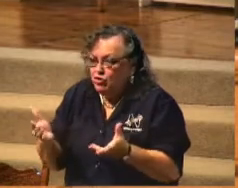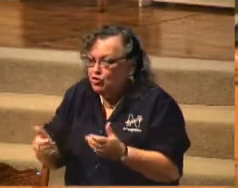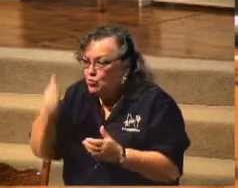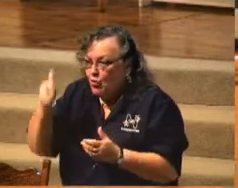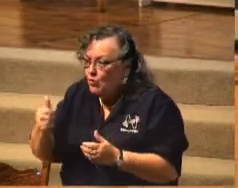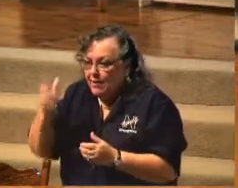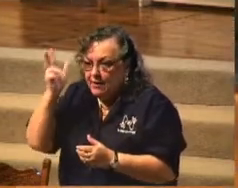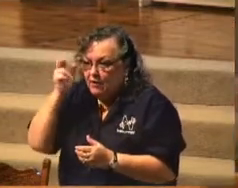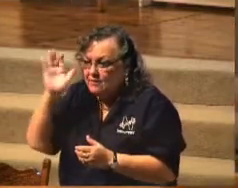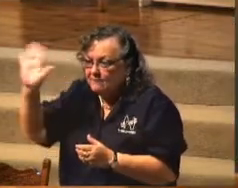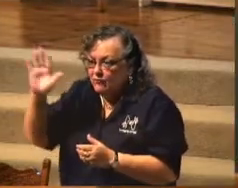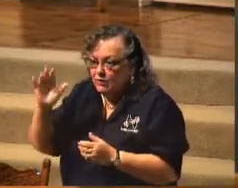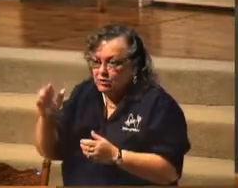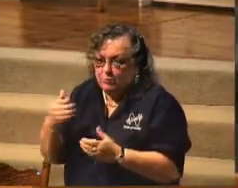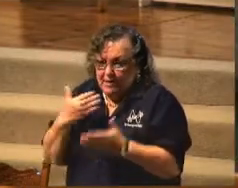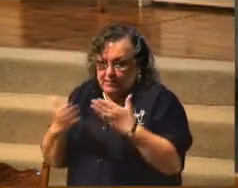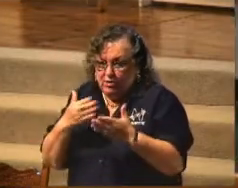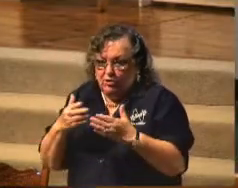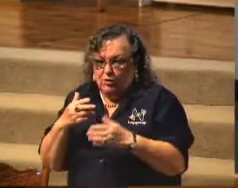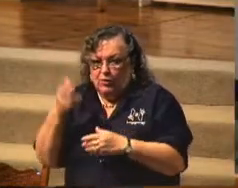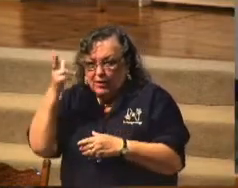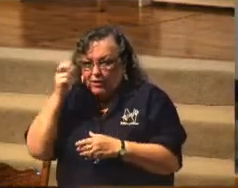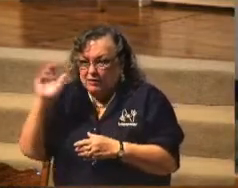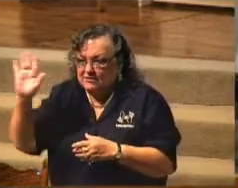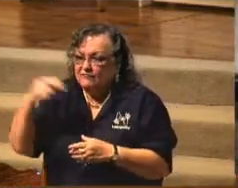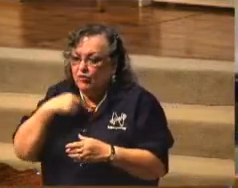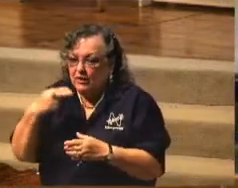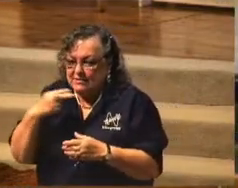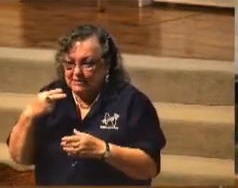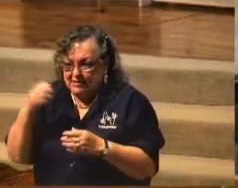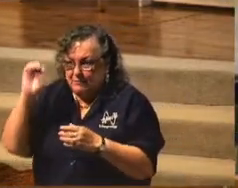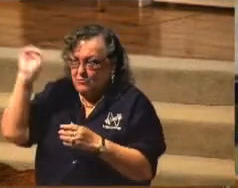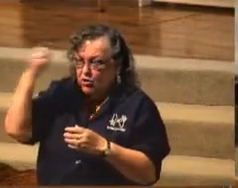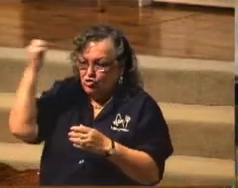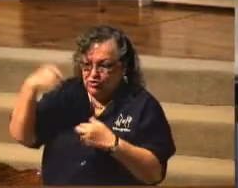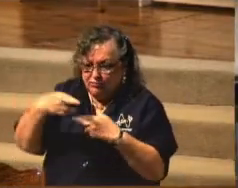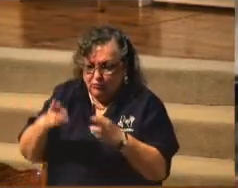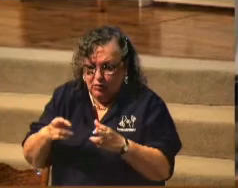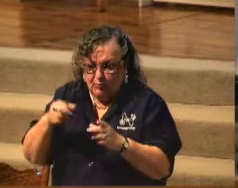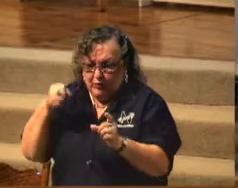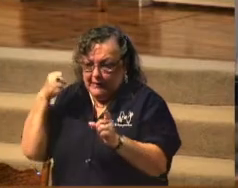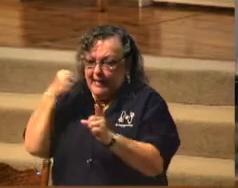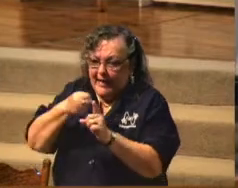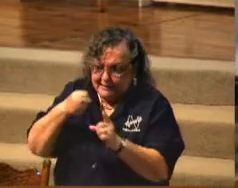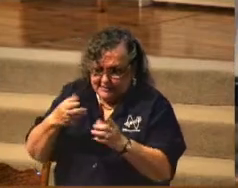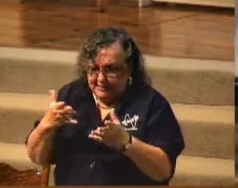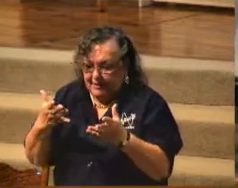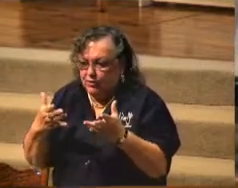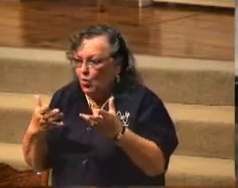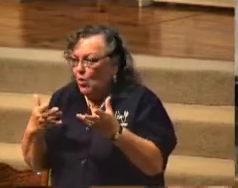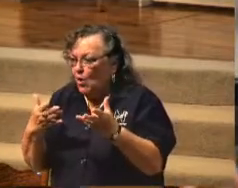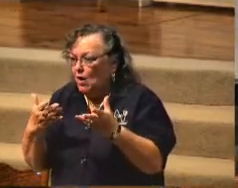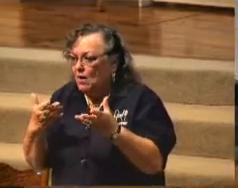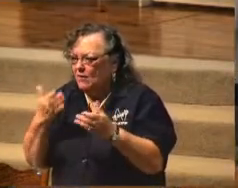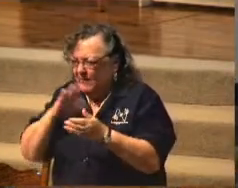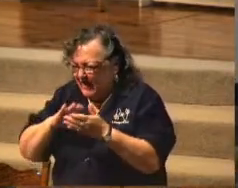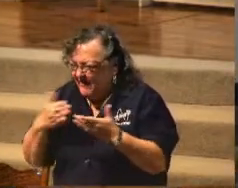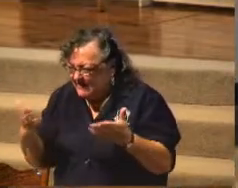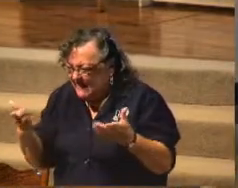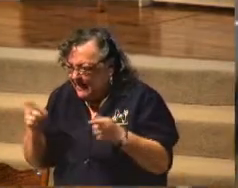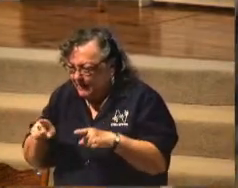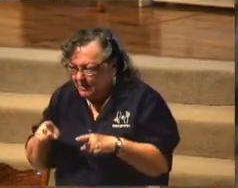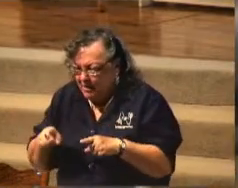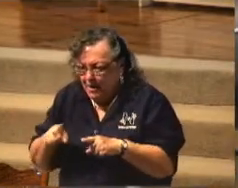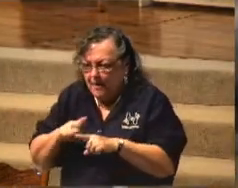might hear His voice in an accident. You might hear His voice in the emergency room. But as far as just